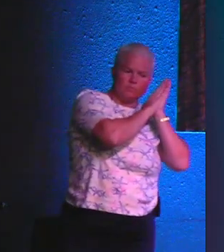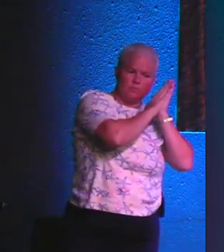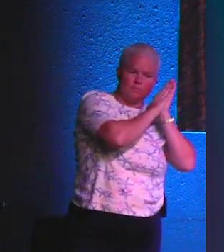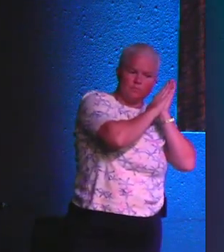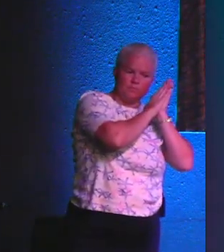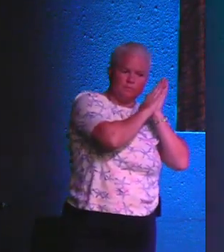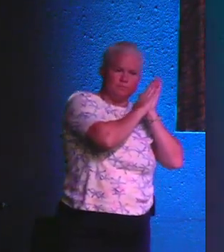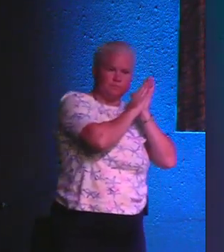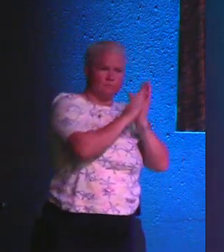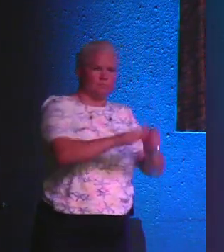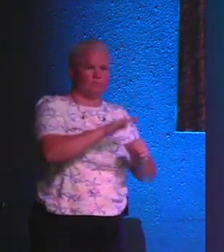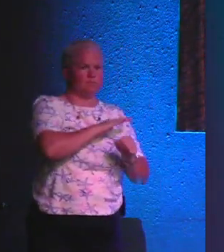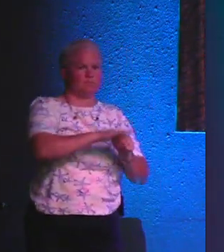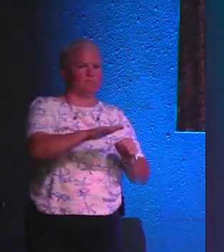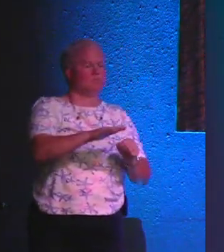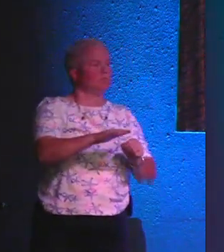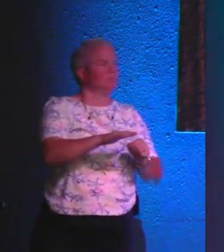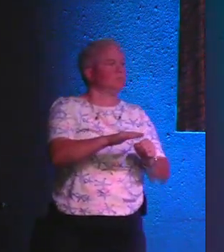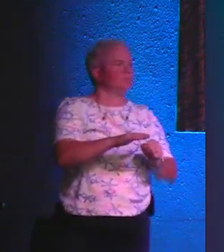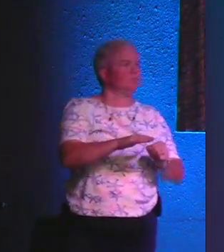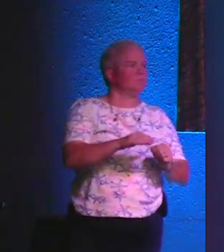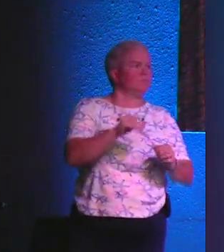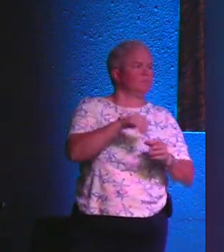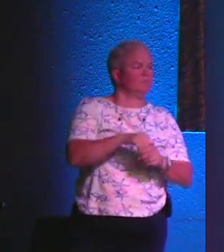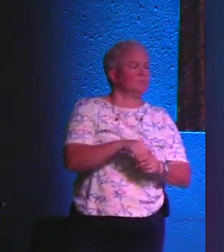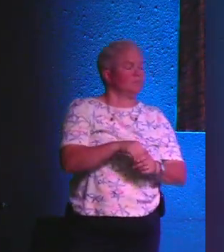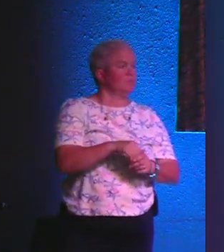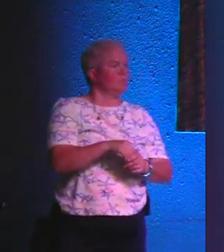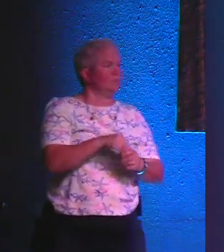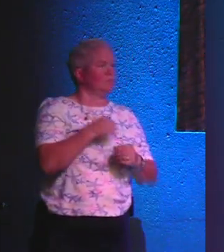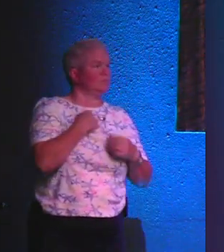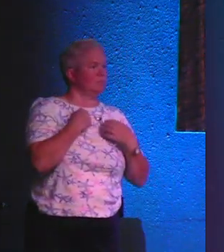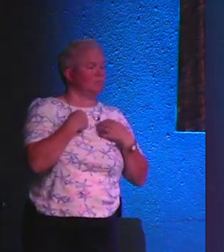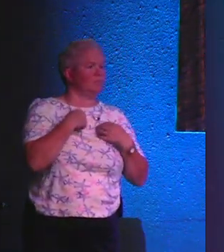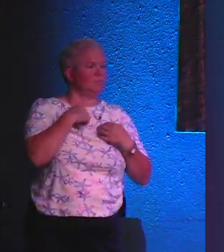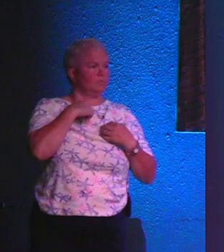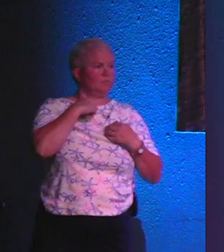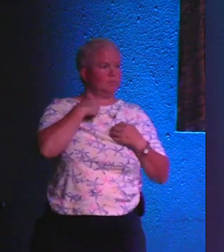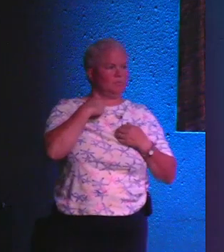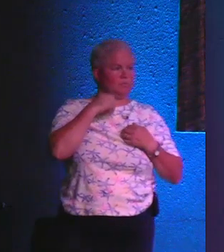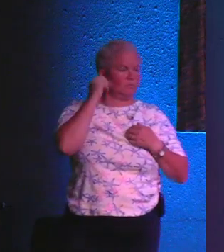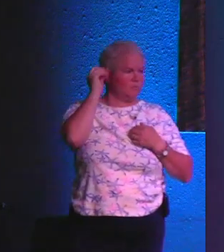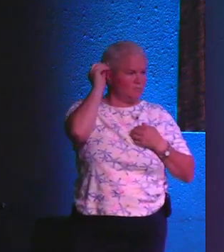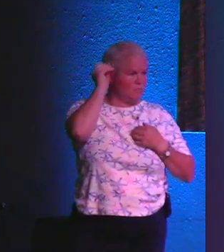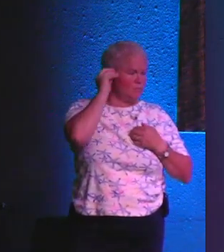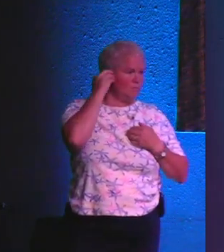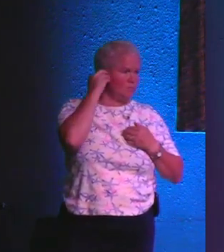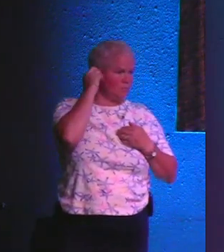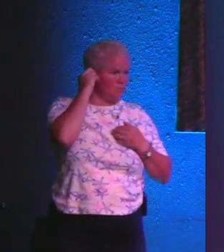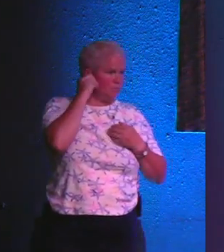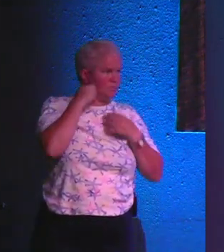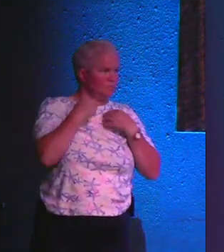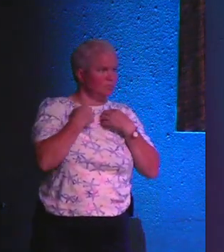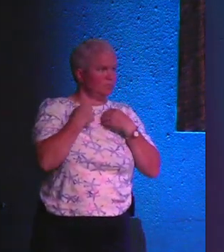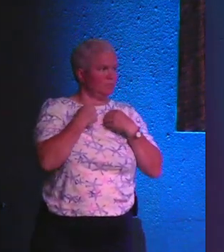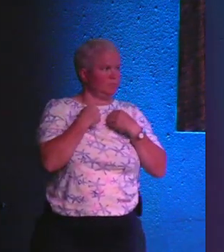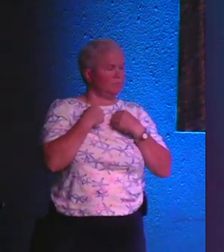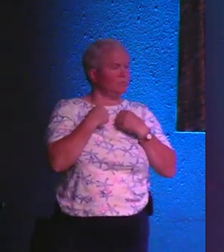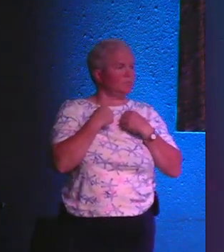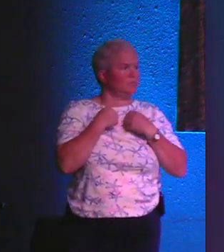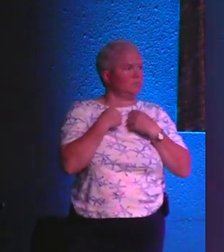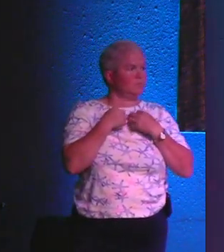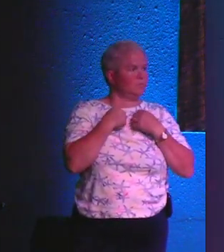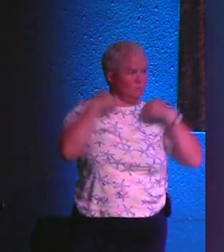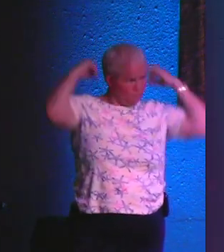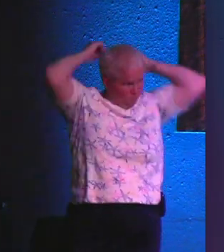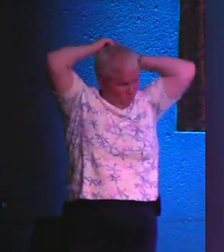and be complete in Him. Go ahead and pull those lights all the way down. I just have to